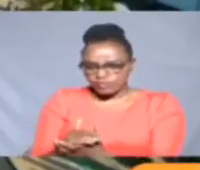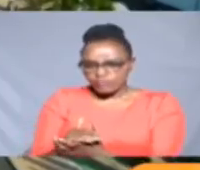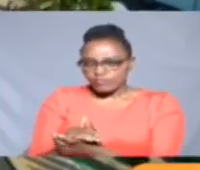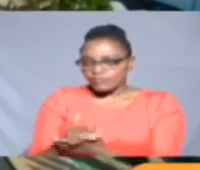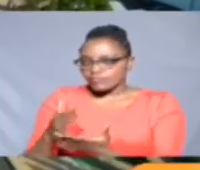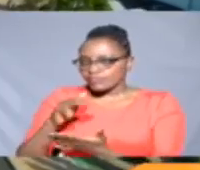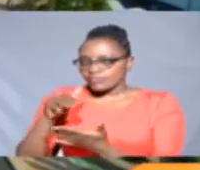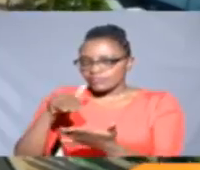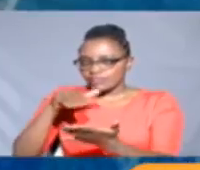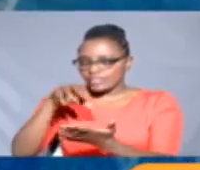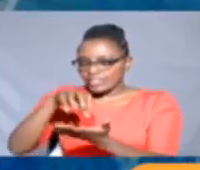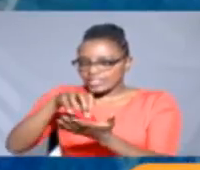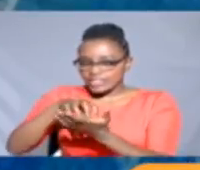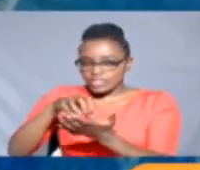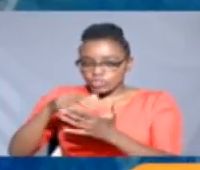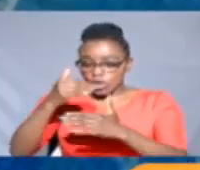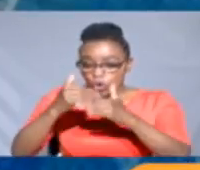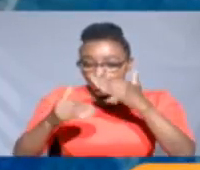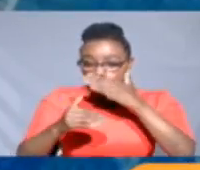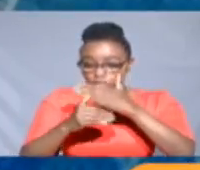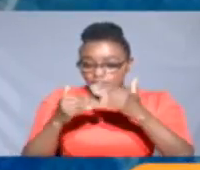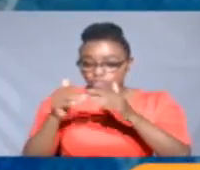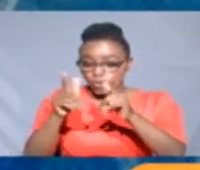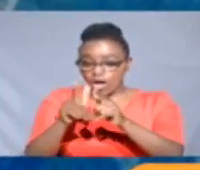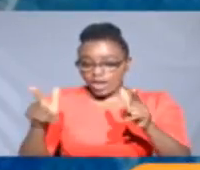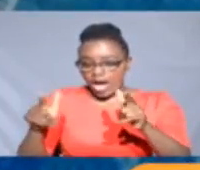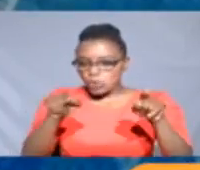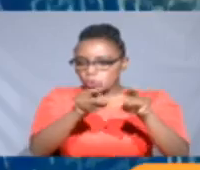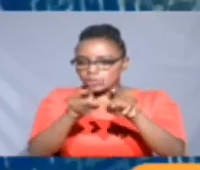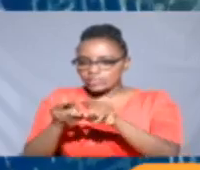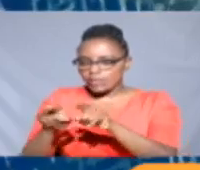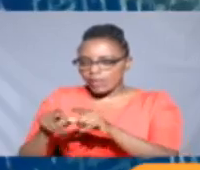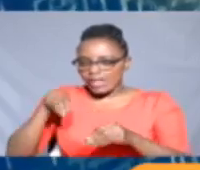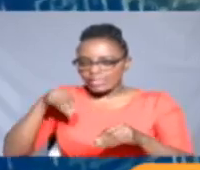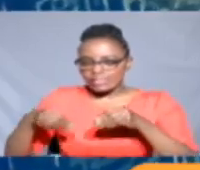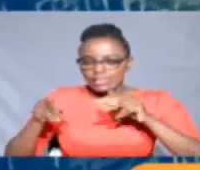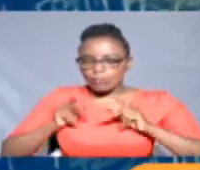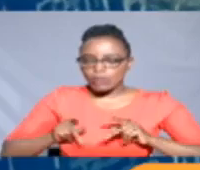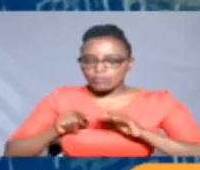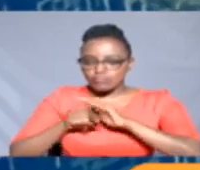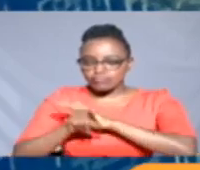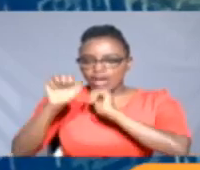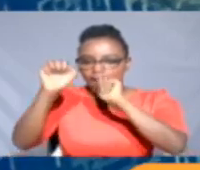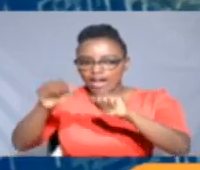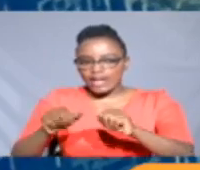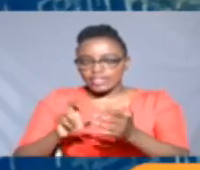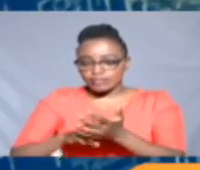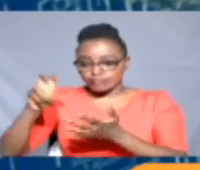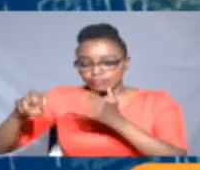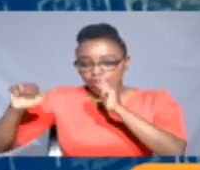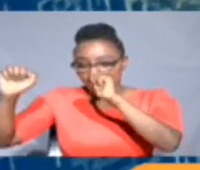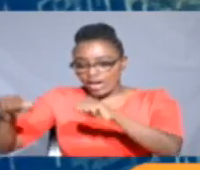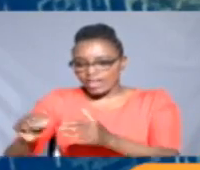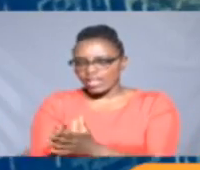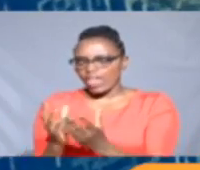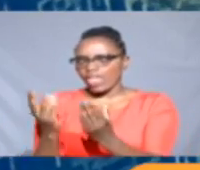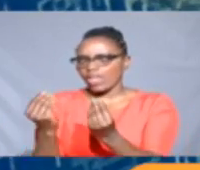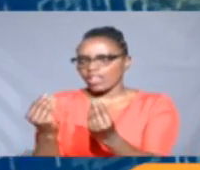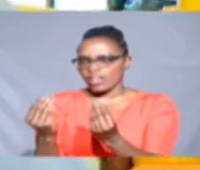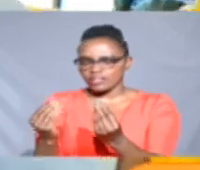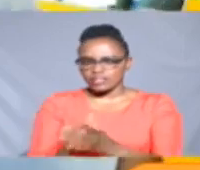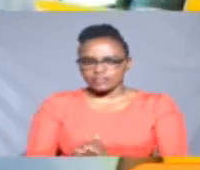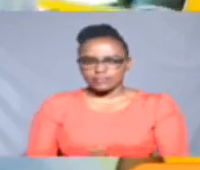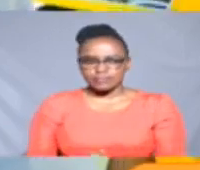Dar's median stations were well constructed to enable even the disabled to board and alight with